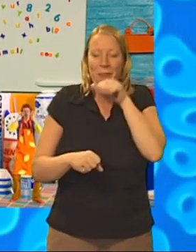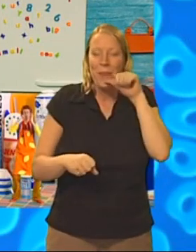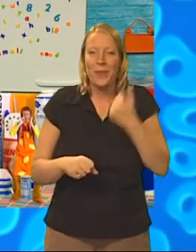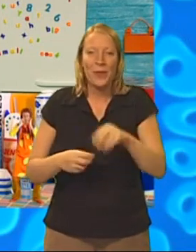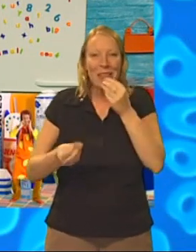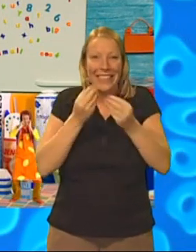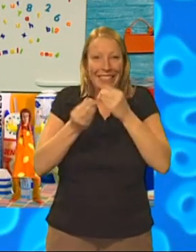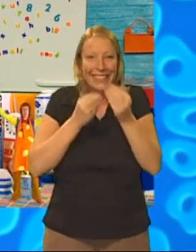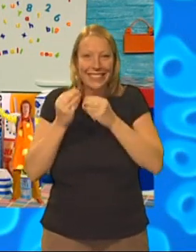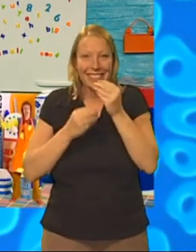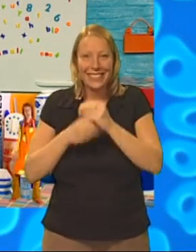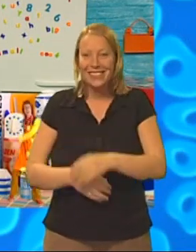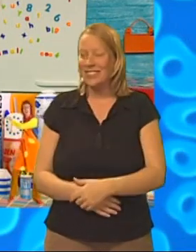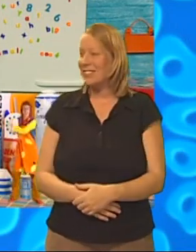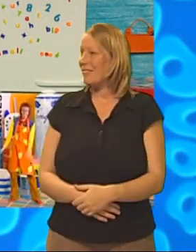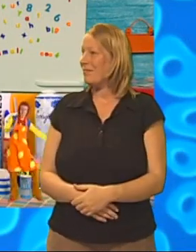to eat!